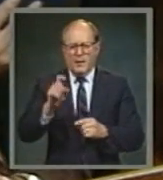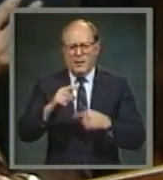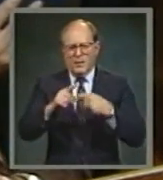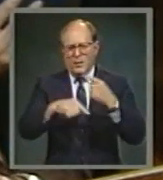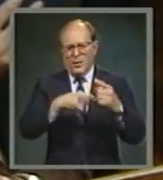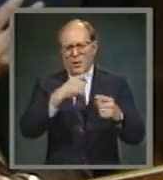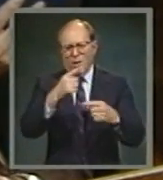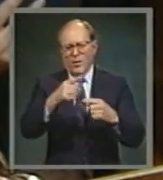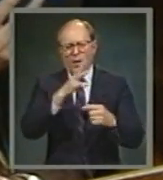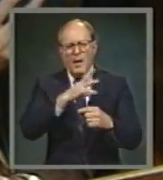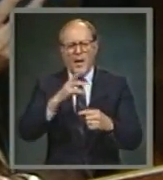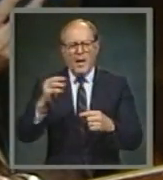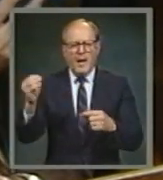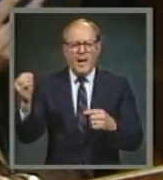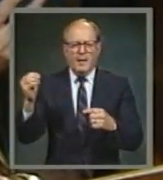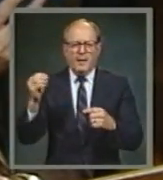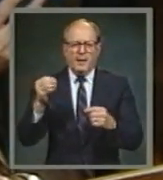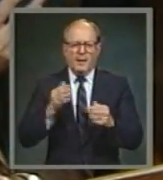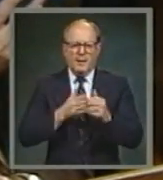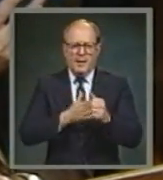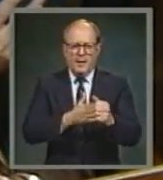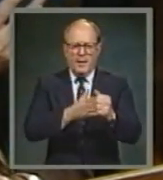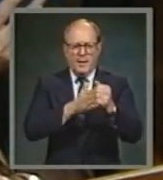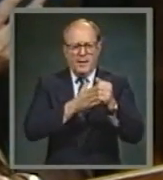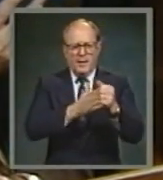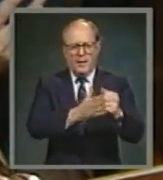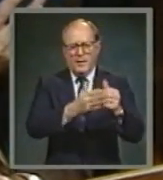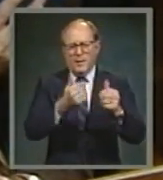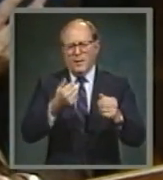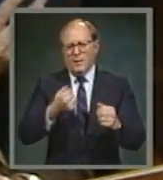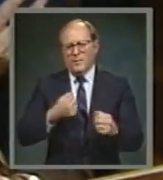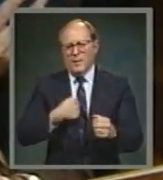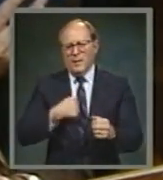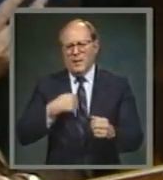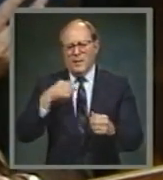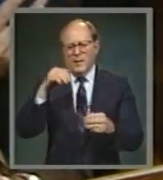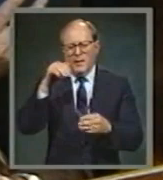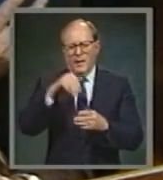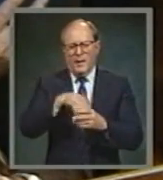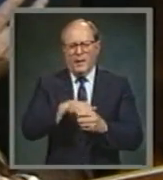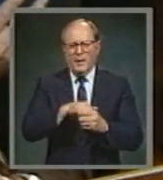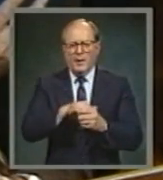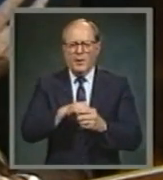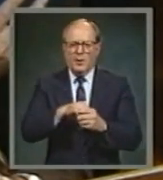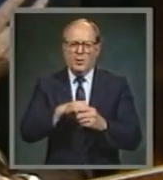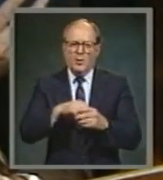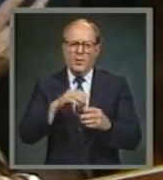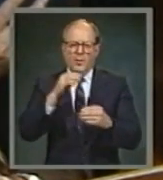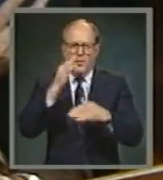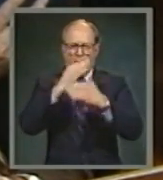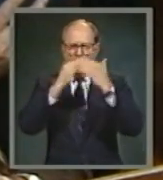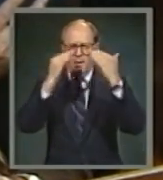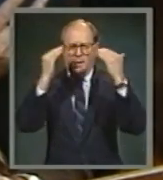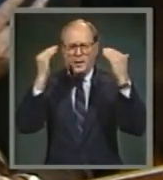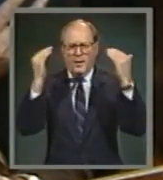stay And guide them in The